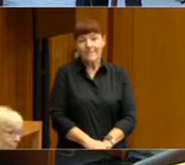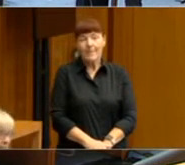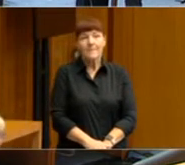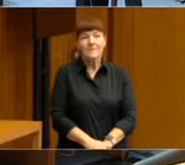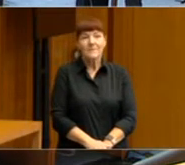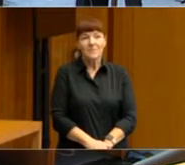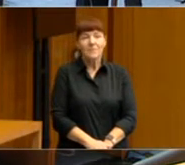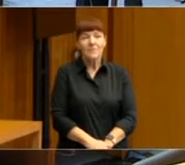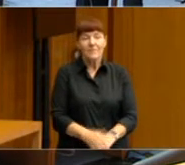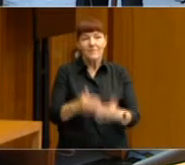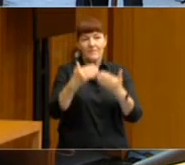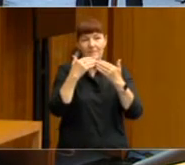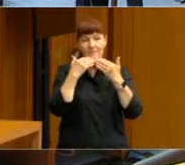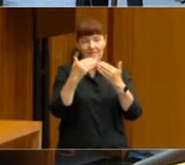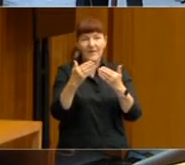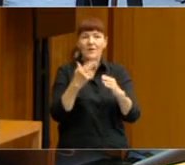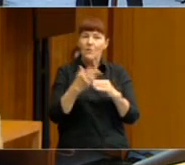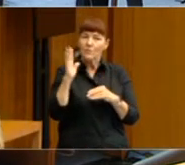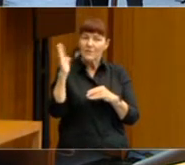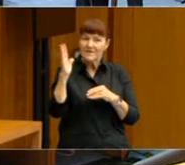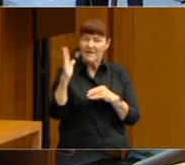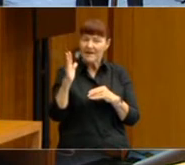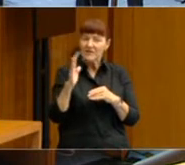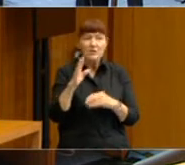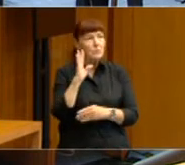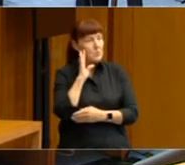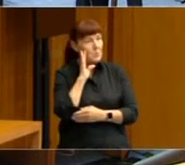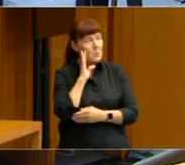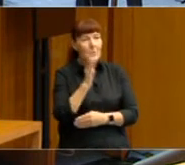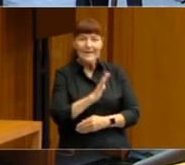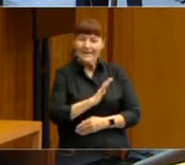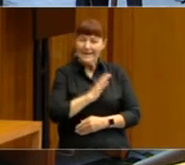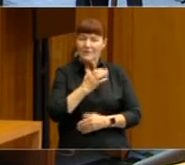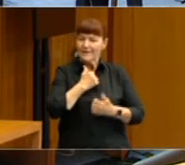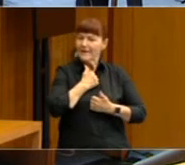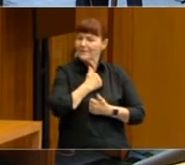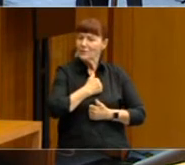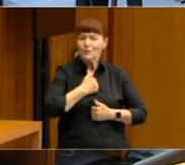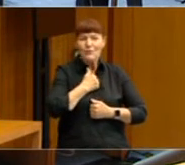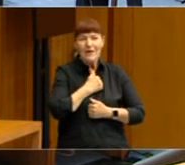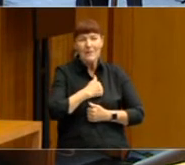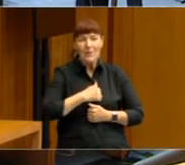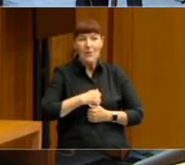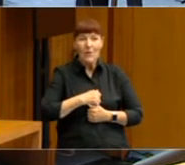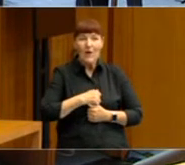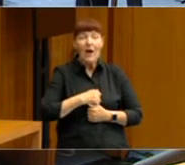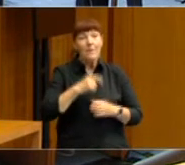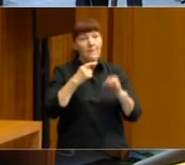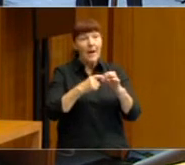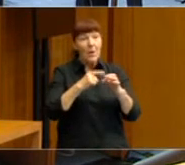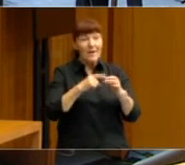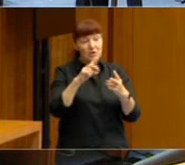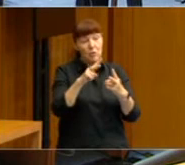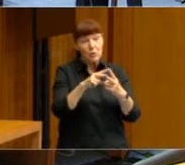Thank you very much for your presentation. I found it very interesting and enjoyable. I have a two part question. Part